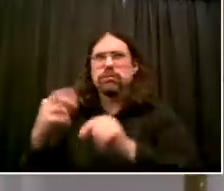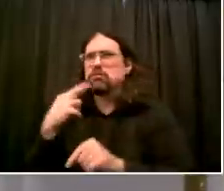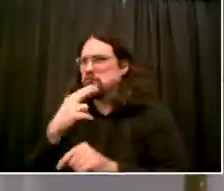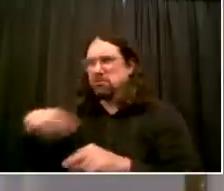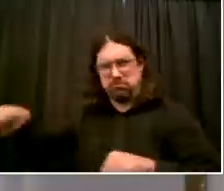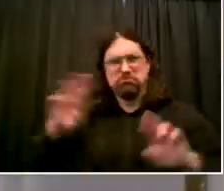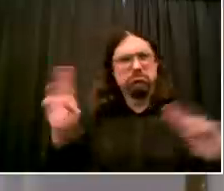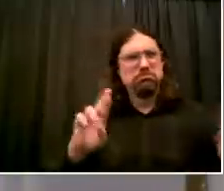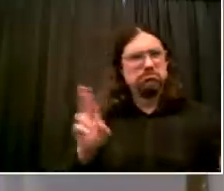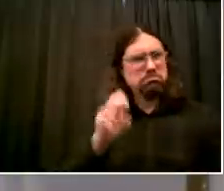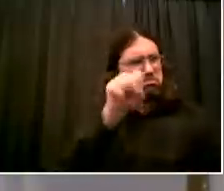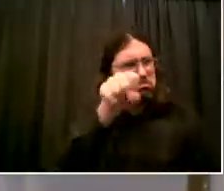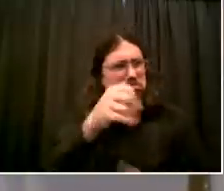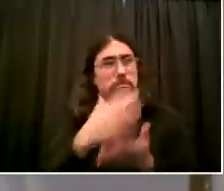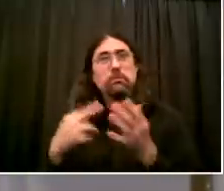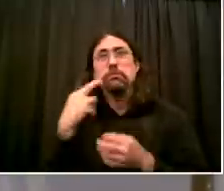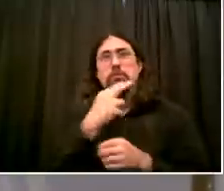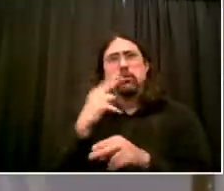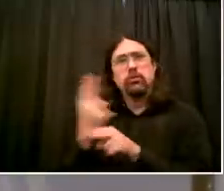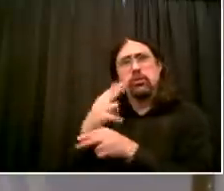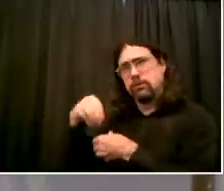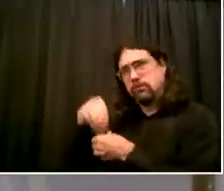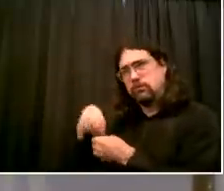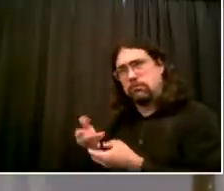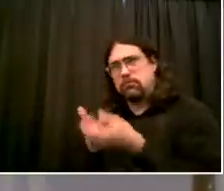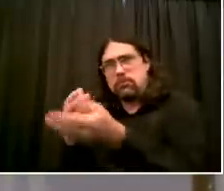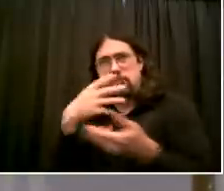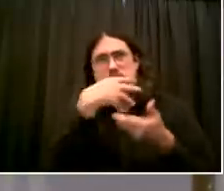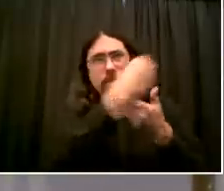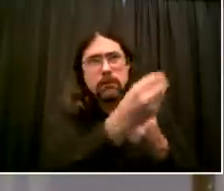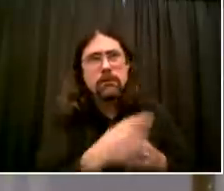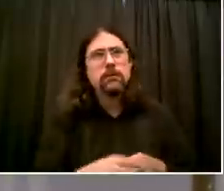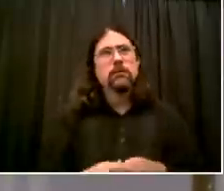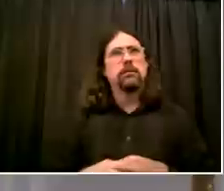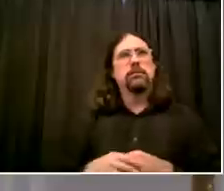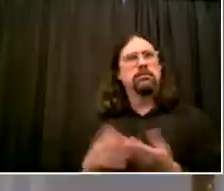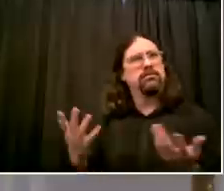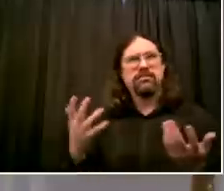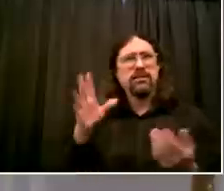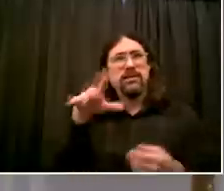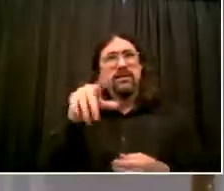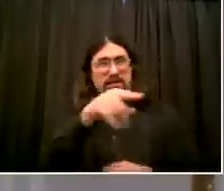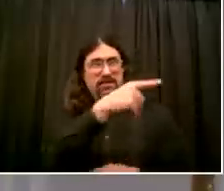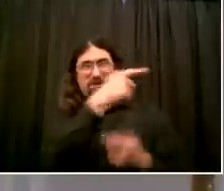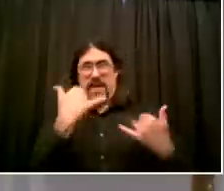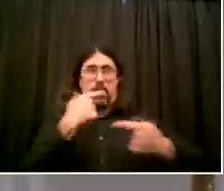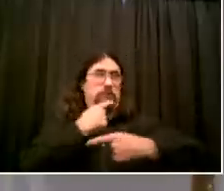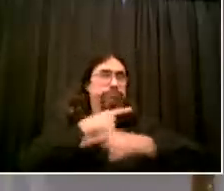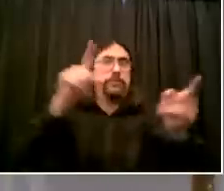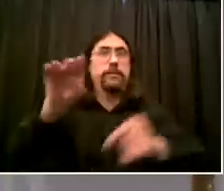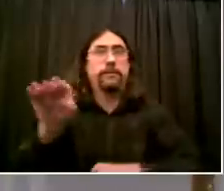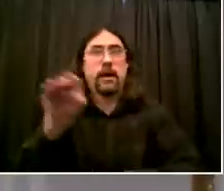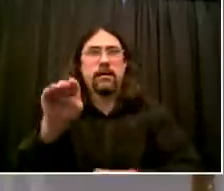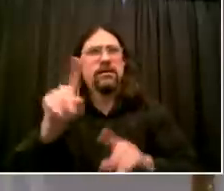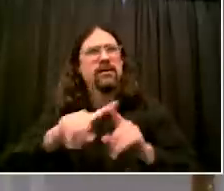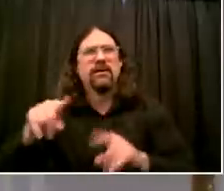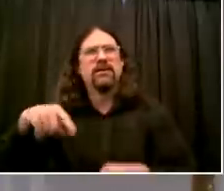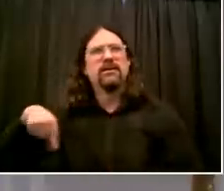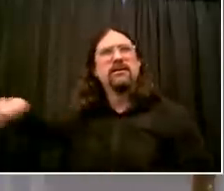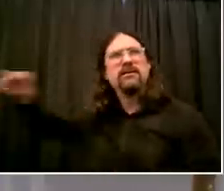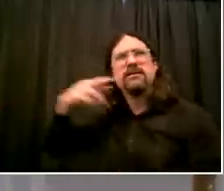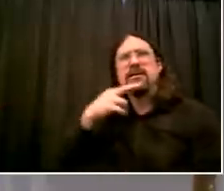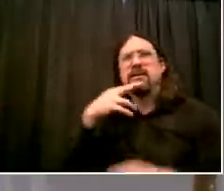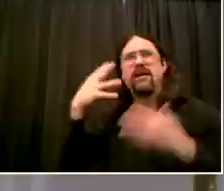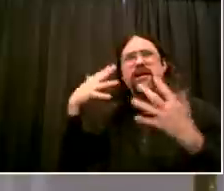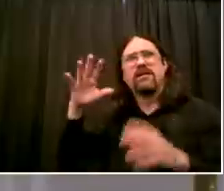Today is the day. We're hoping many restaurants will be able to use the furniture that they already have. Don't forget, indoor dining is not yet